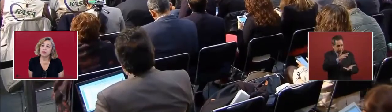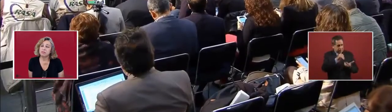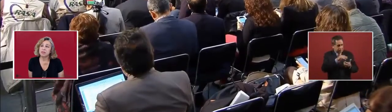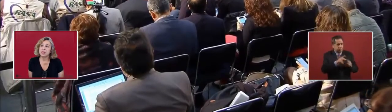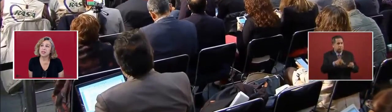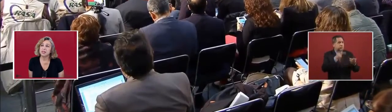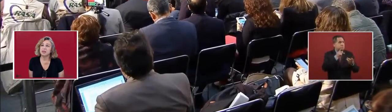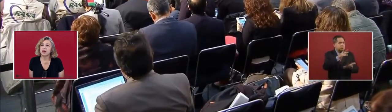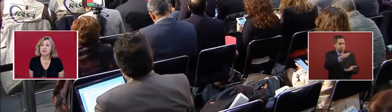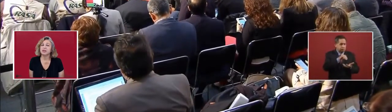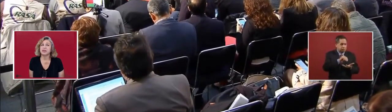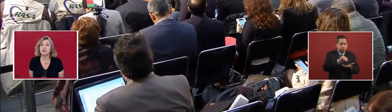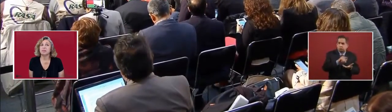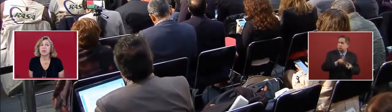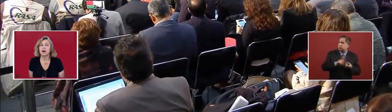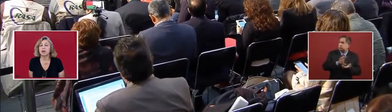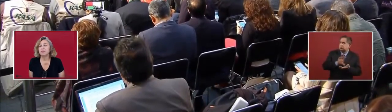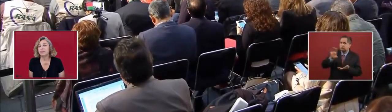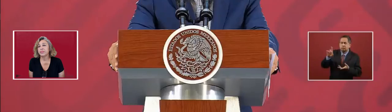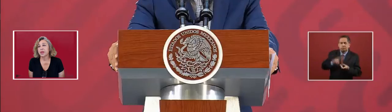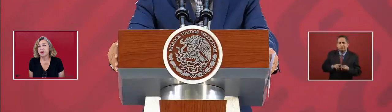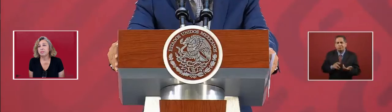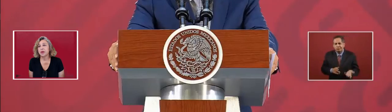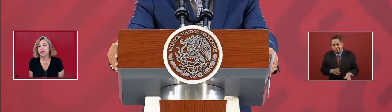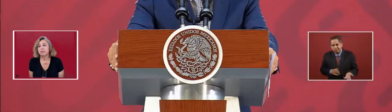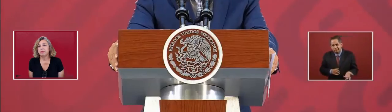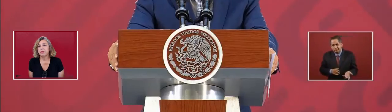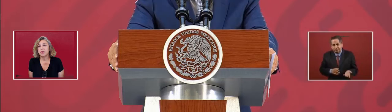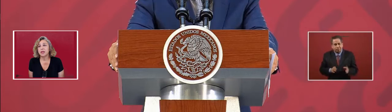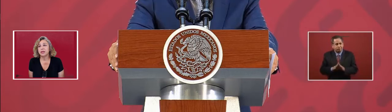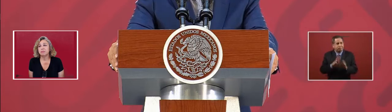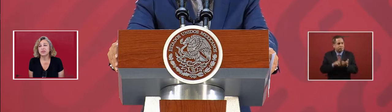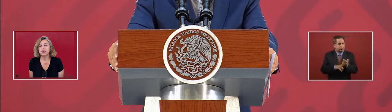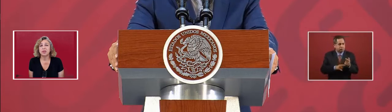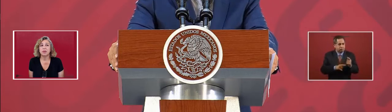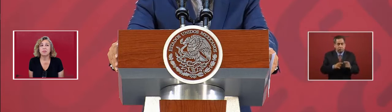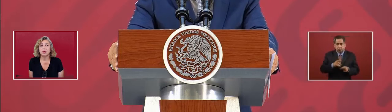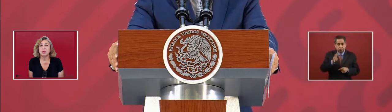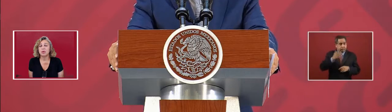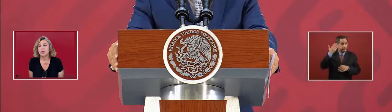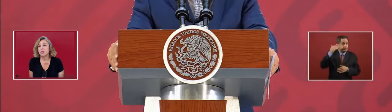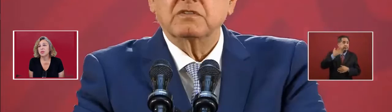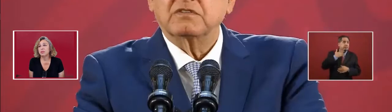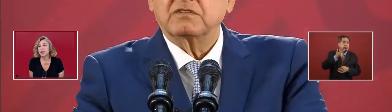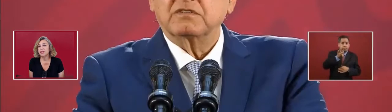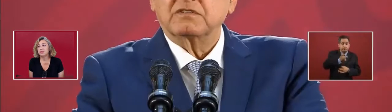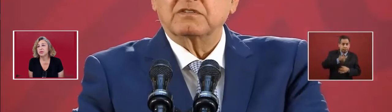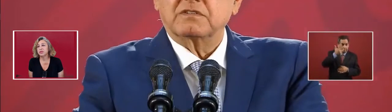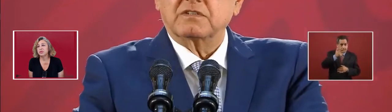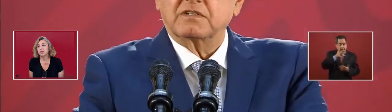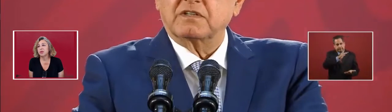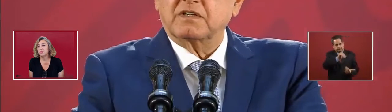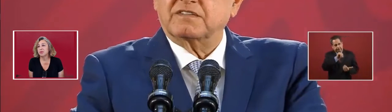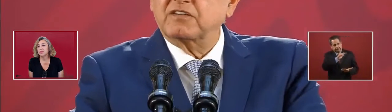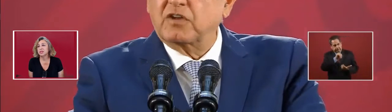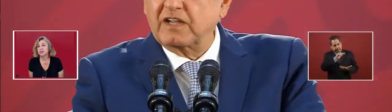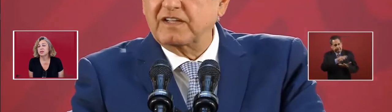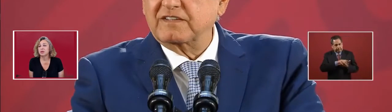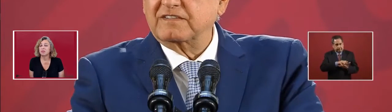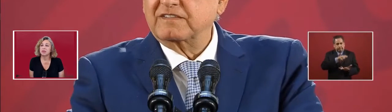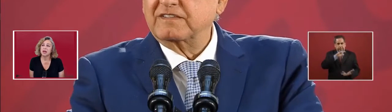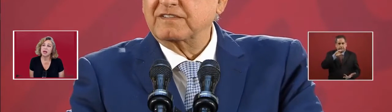dollars for foreign petroleum, when the price of petroleum